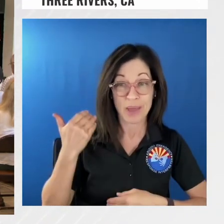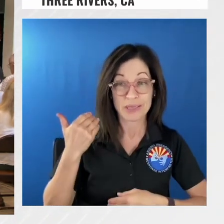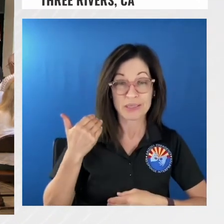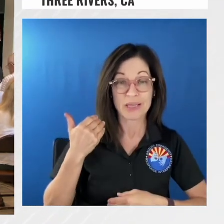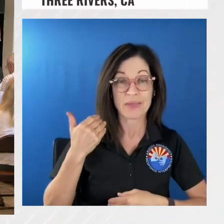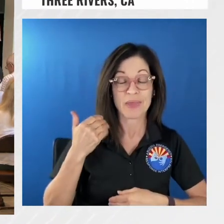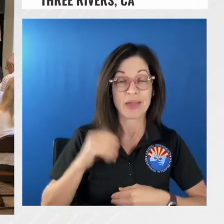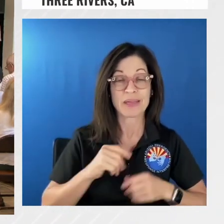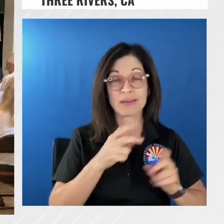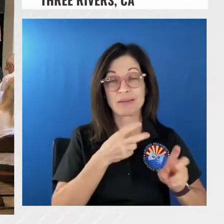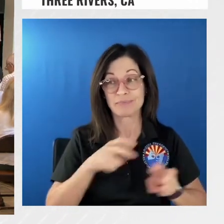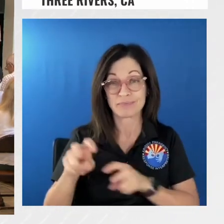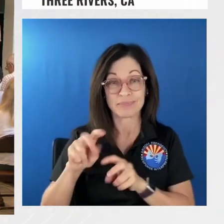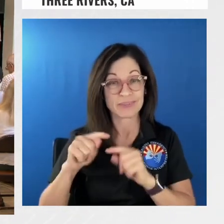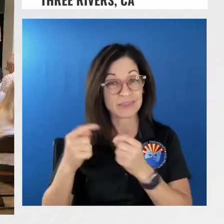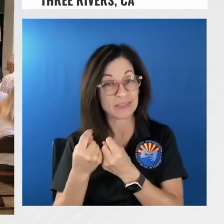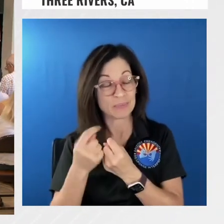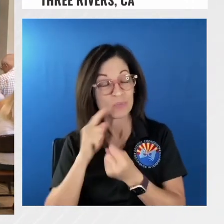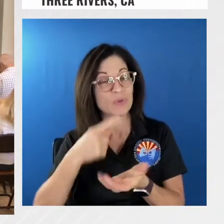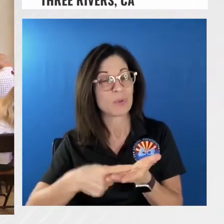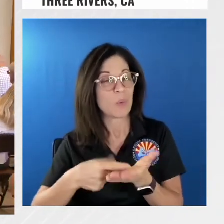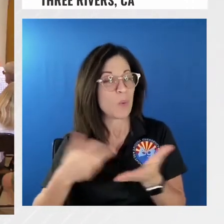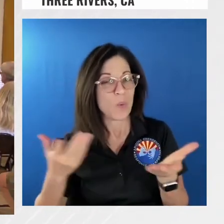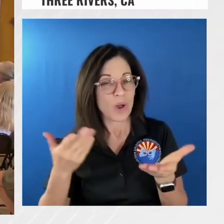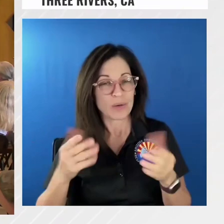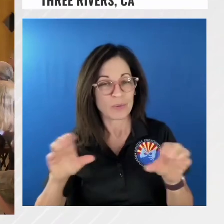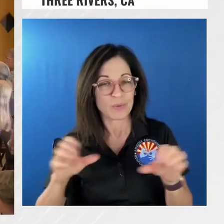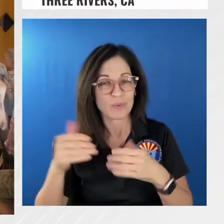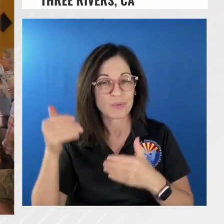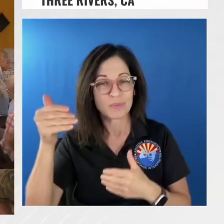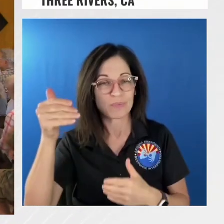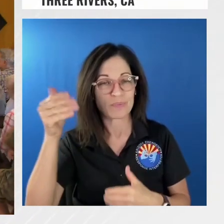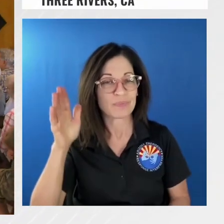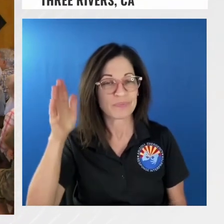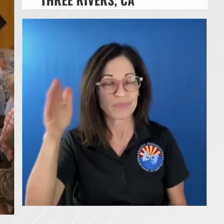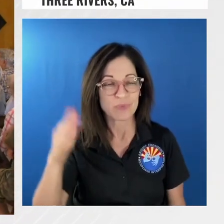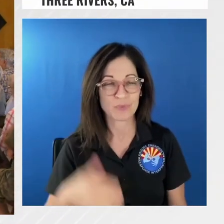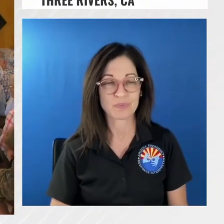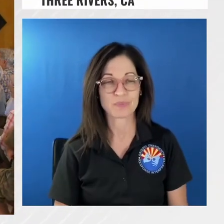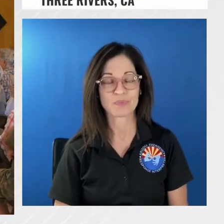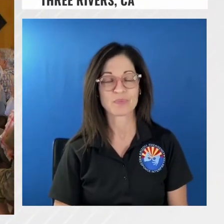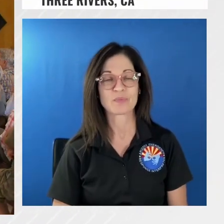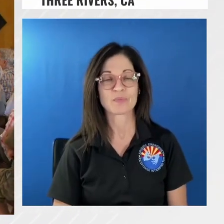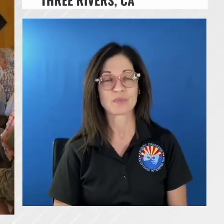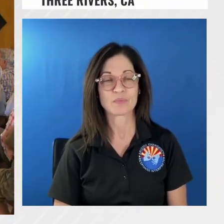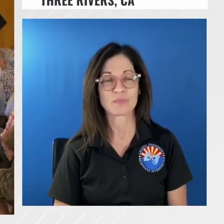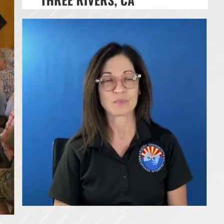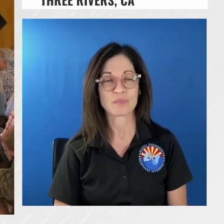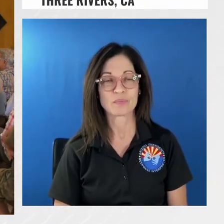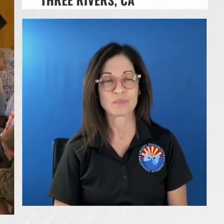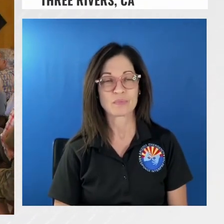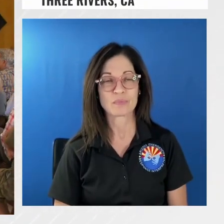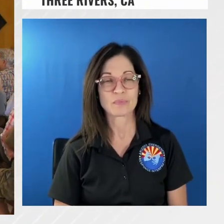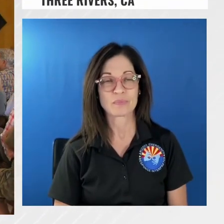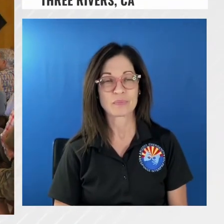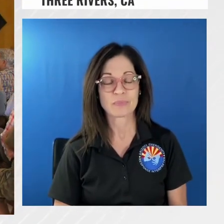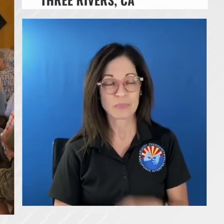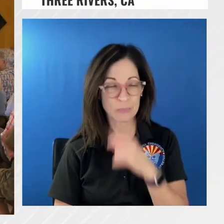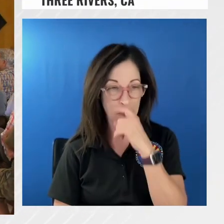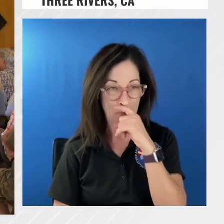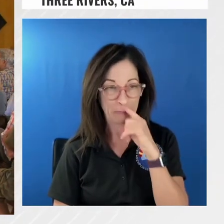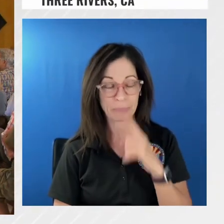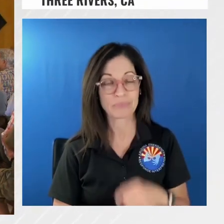the team that we'll talk about where we go where we go from here I also want to begin with you know it's not our first